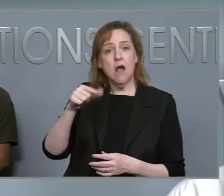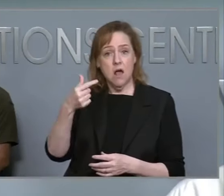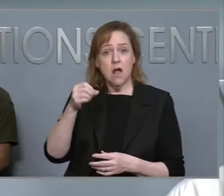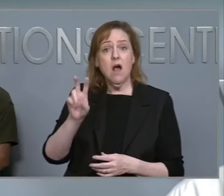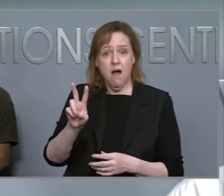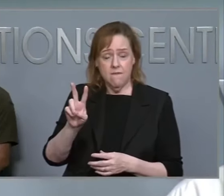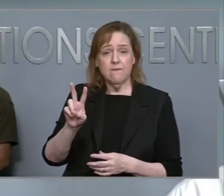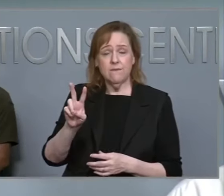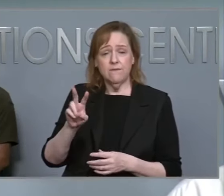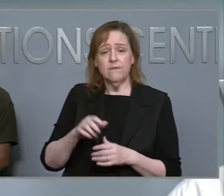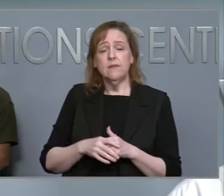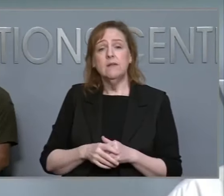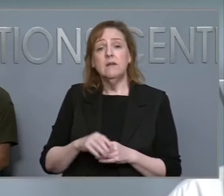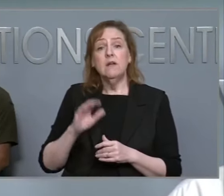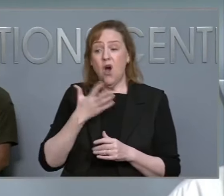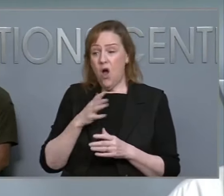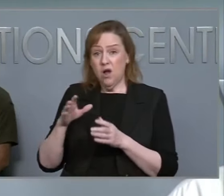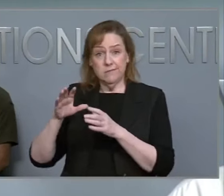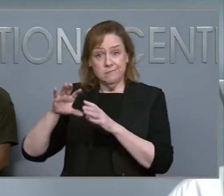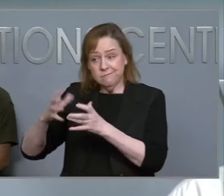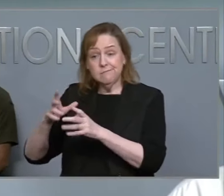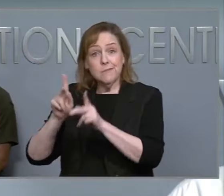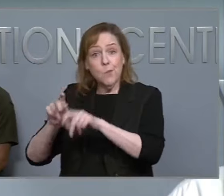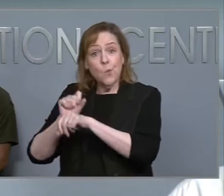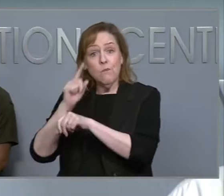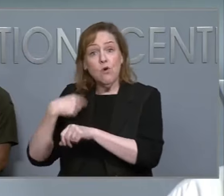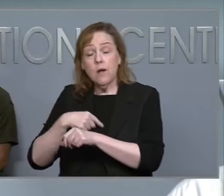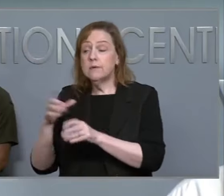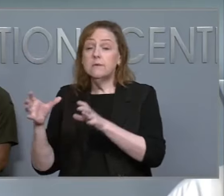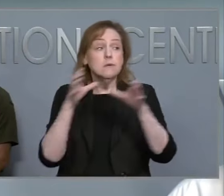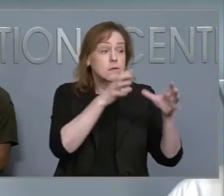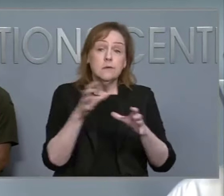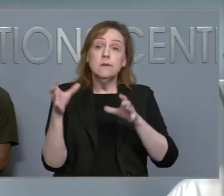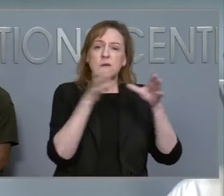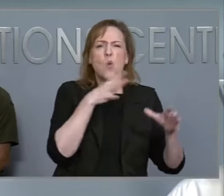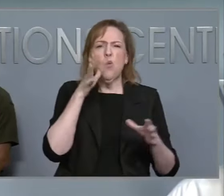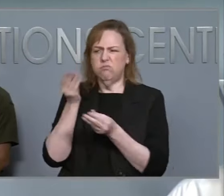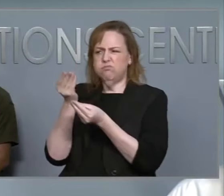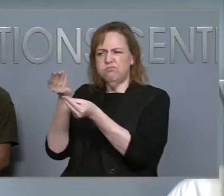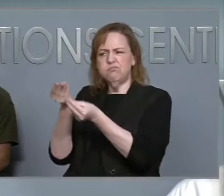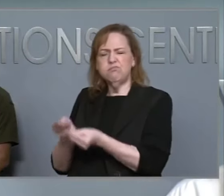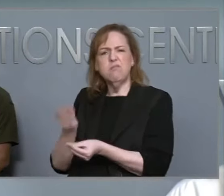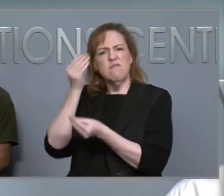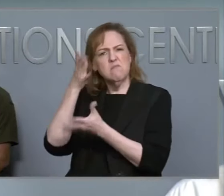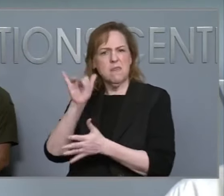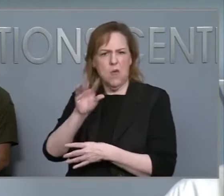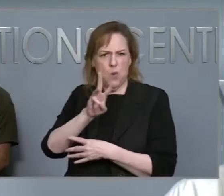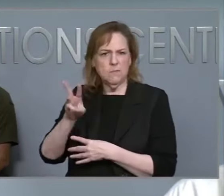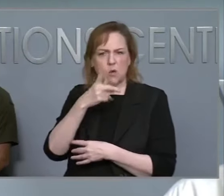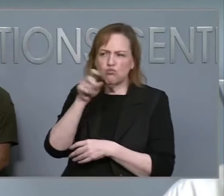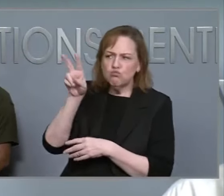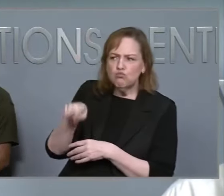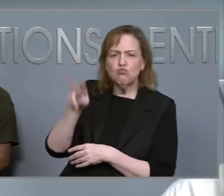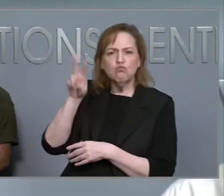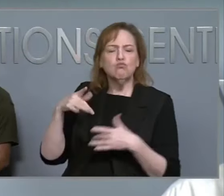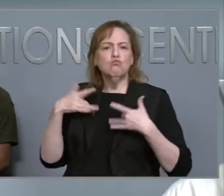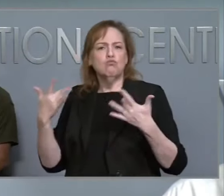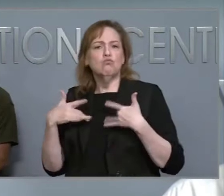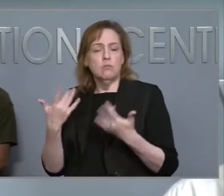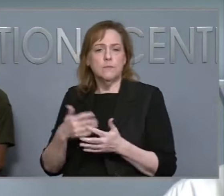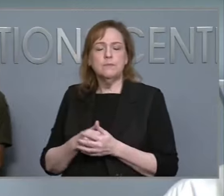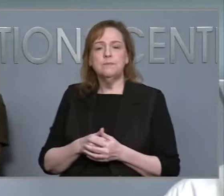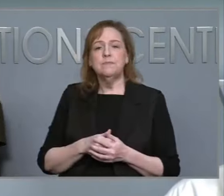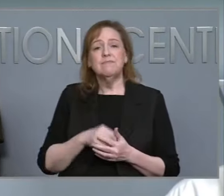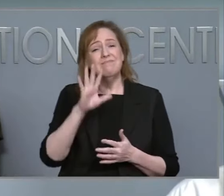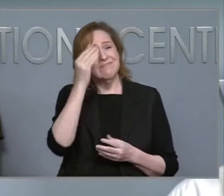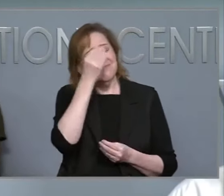incidents, we will keep this website updated. I do want to say, though, it will take a long time to recover from the damages